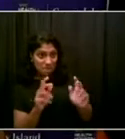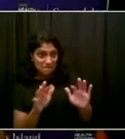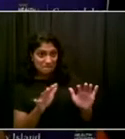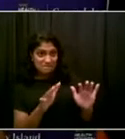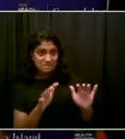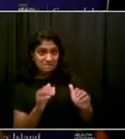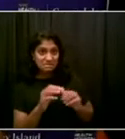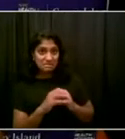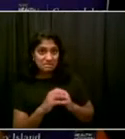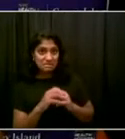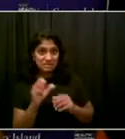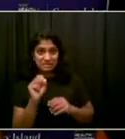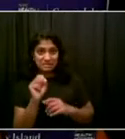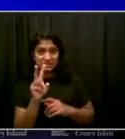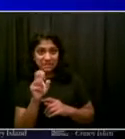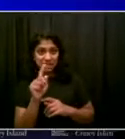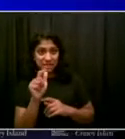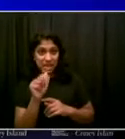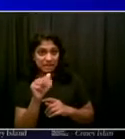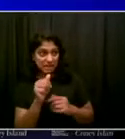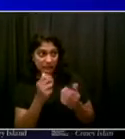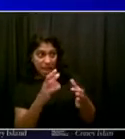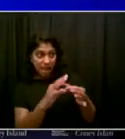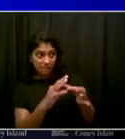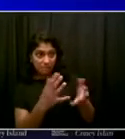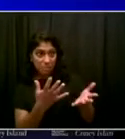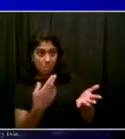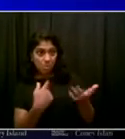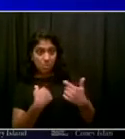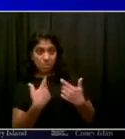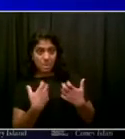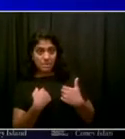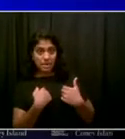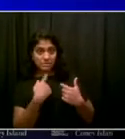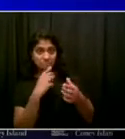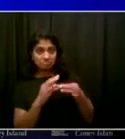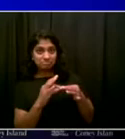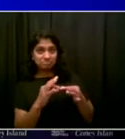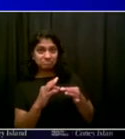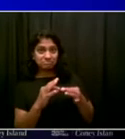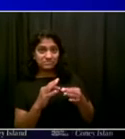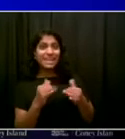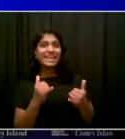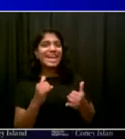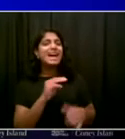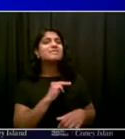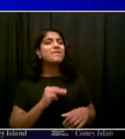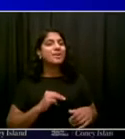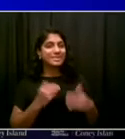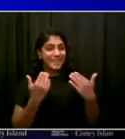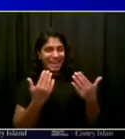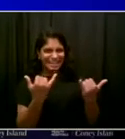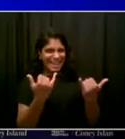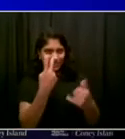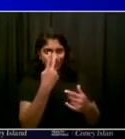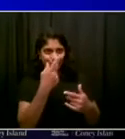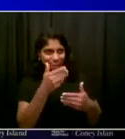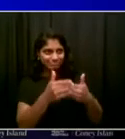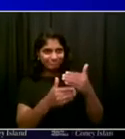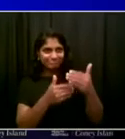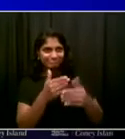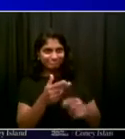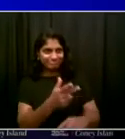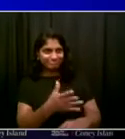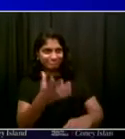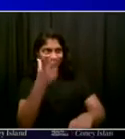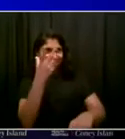Health and Hospitals workers starting to give the vaccines and some good history being made out there in Coney